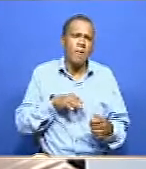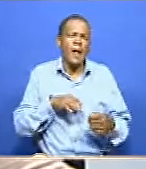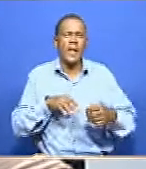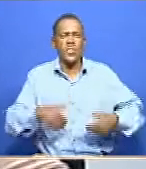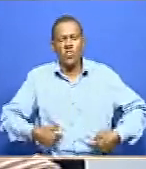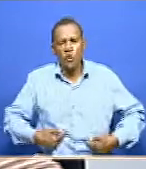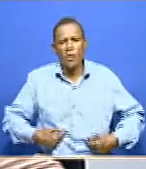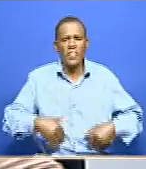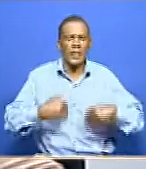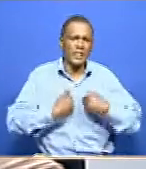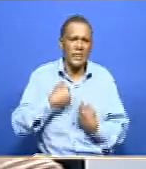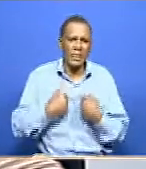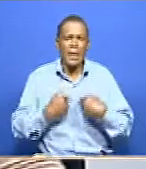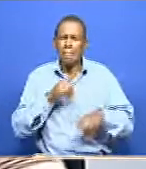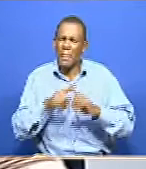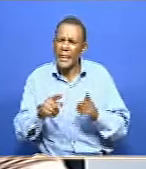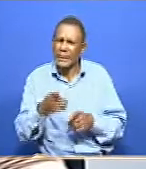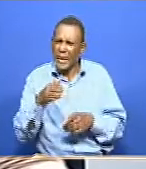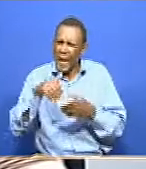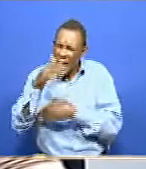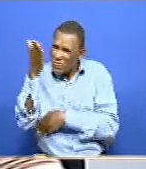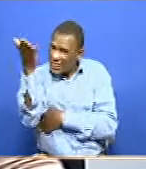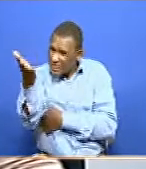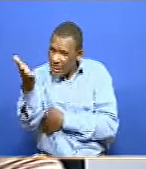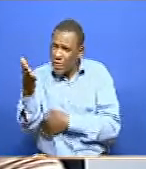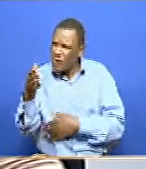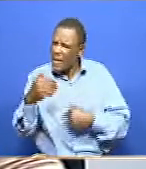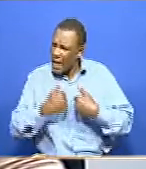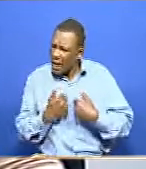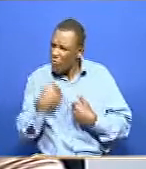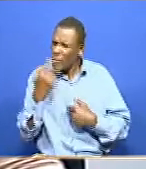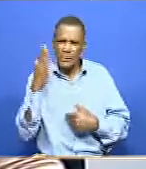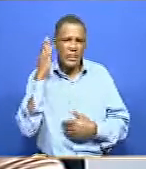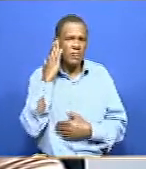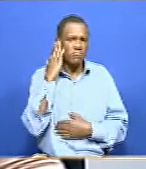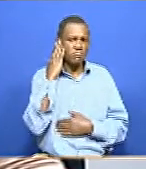any out there who is deaf? No.